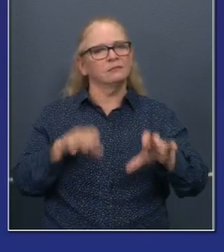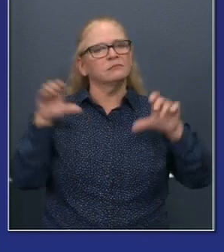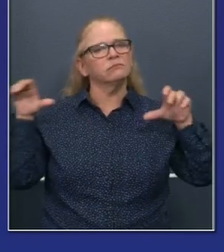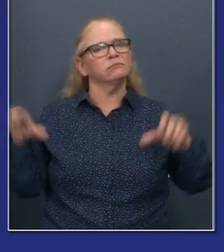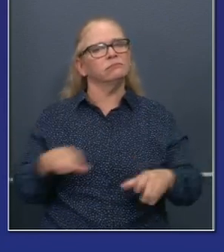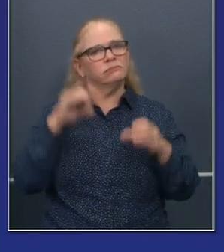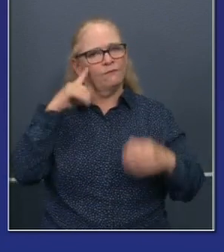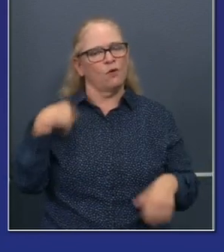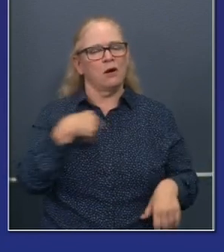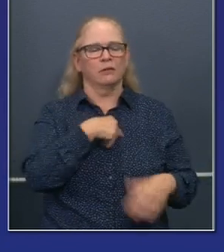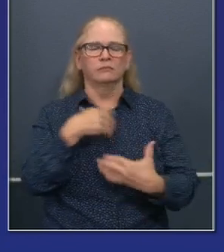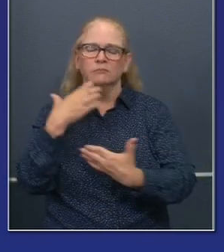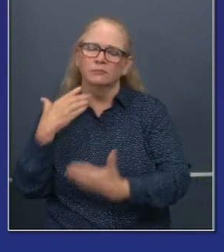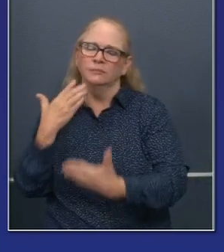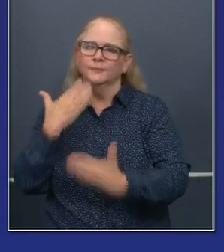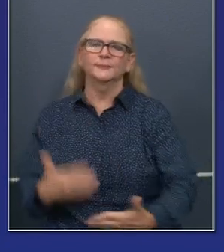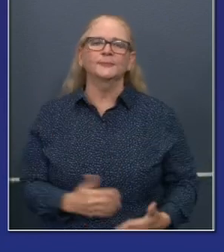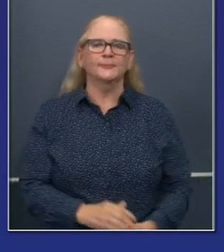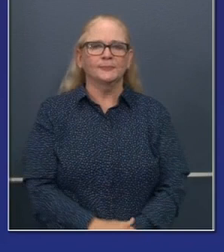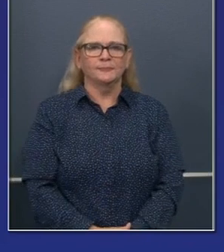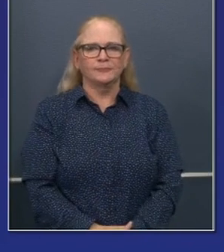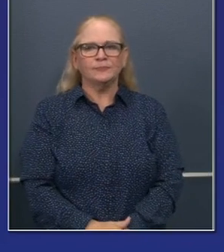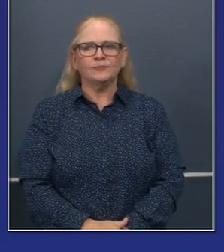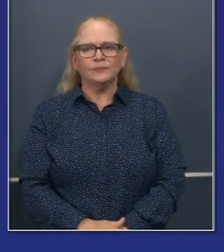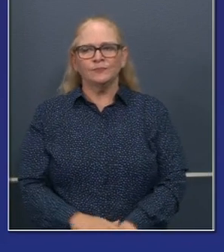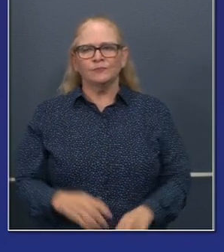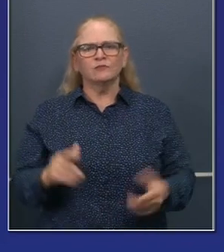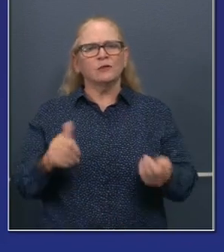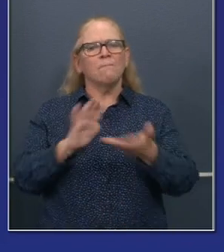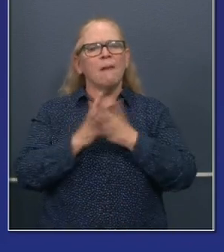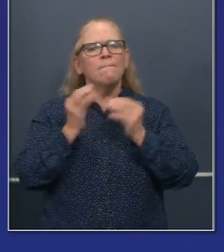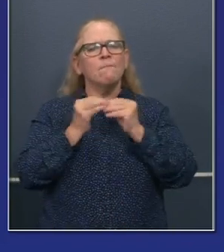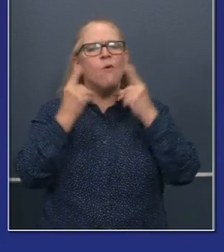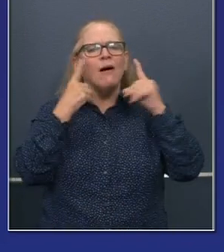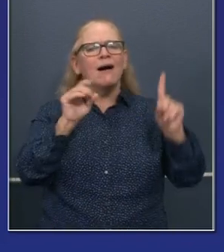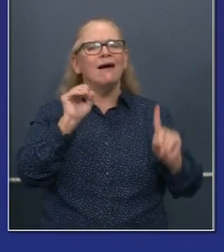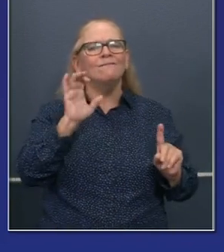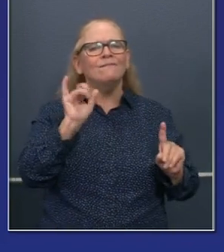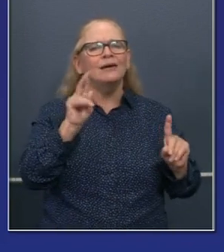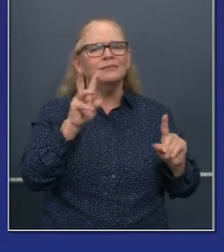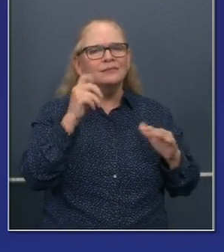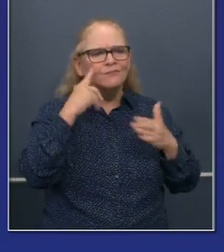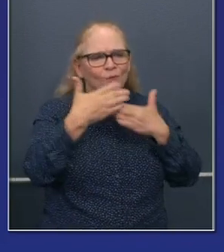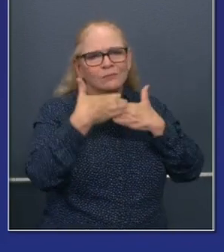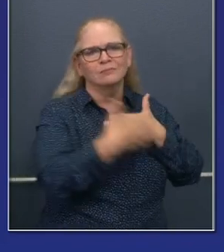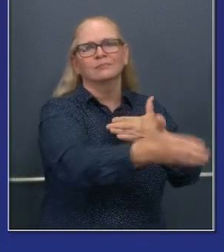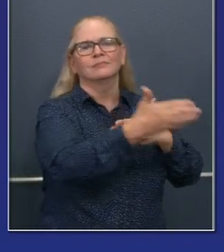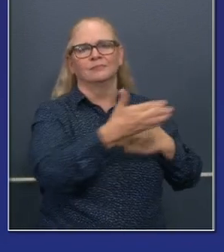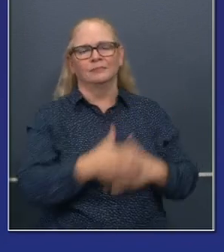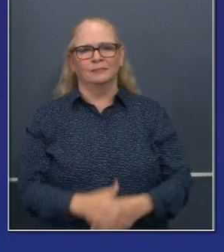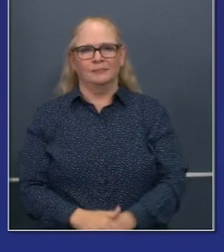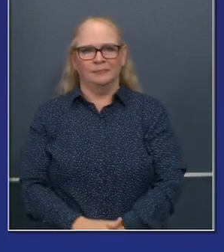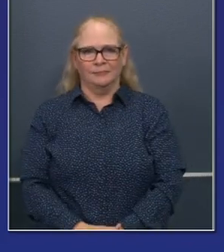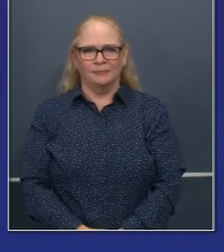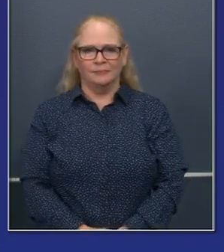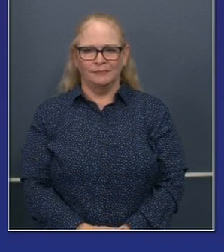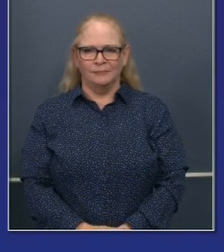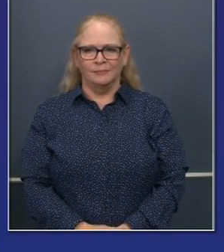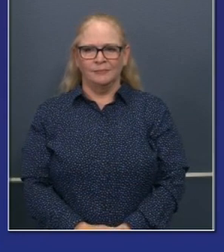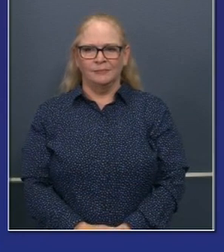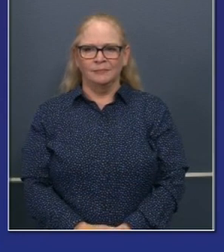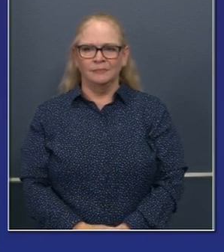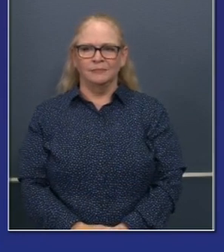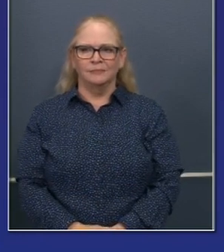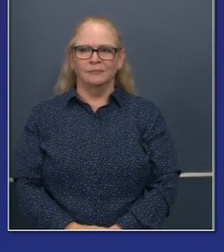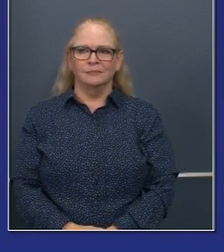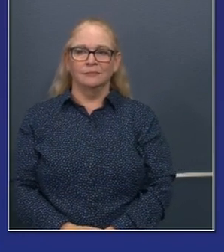uh, to move quickly and efficiently and effectively out there. accordingly, uh, we have a lot of bills in the legislature and I just want